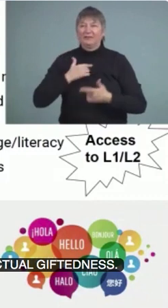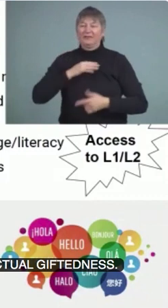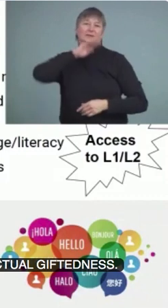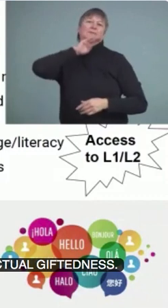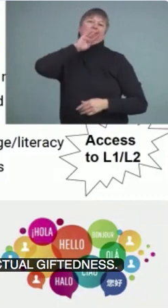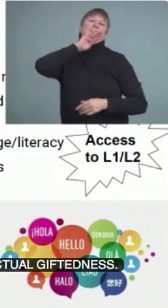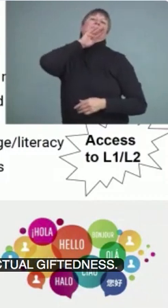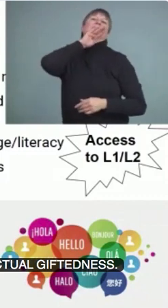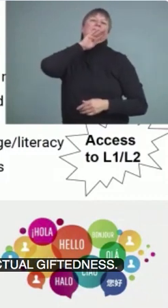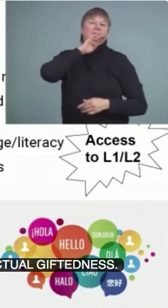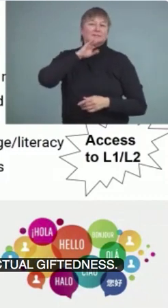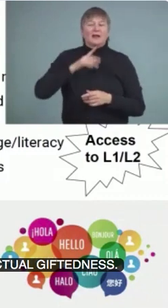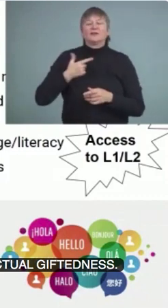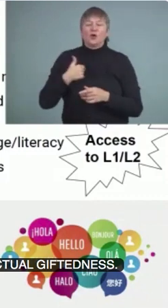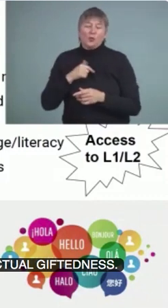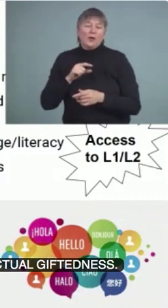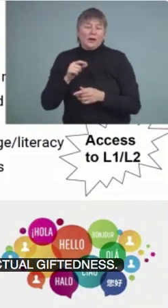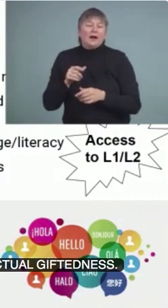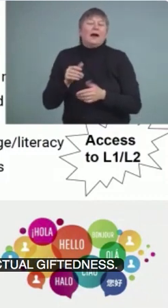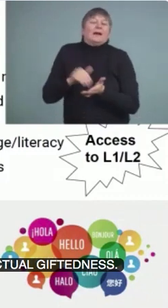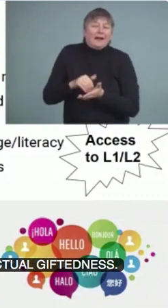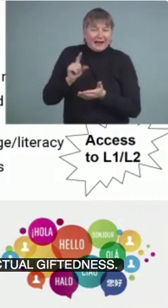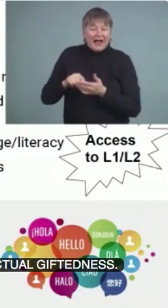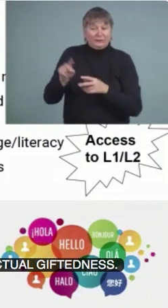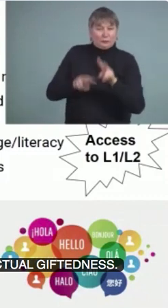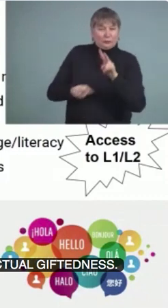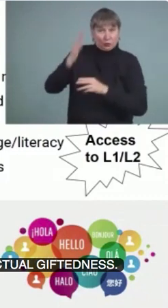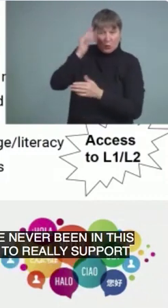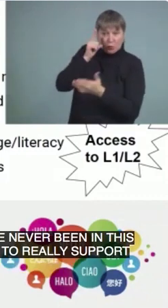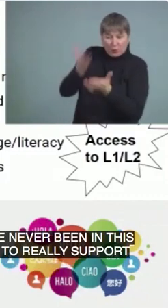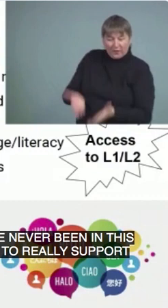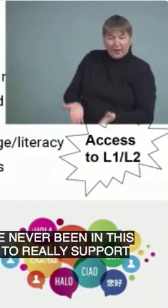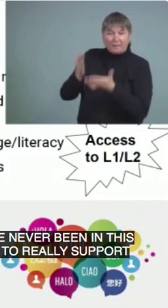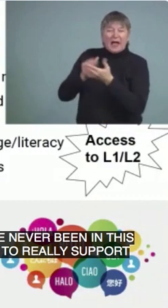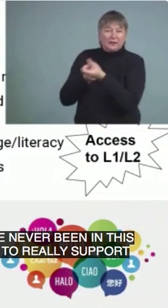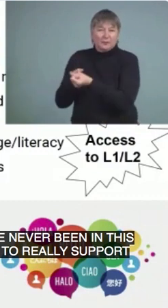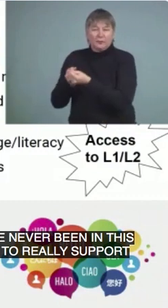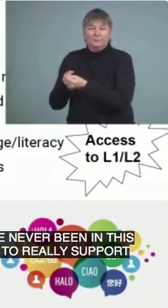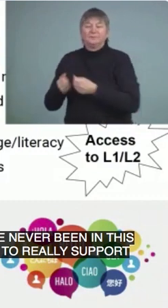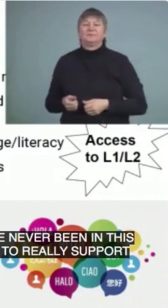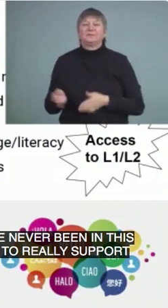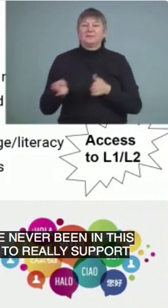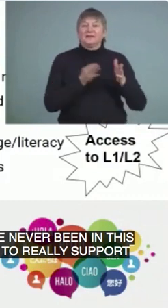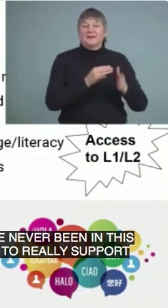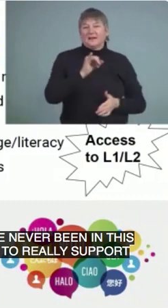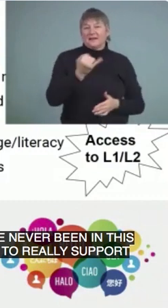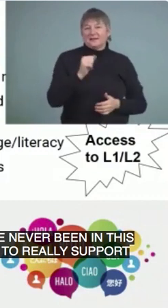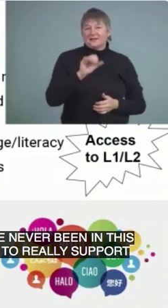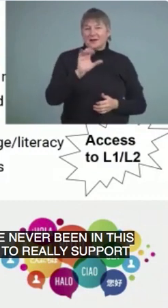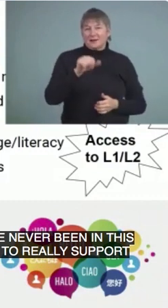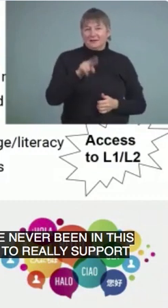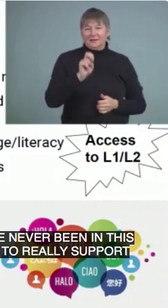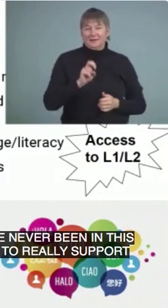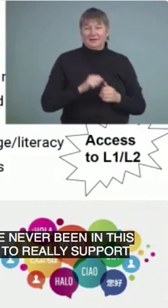where we need to really support students. Yeah. And we just want to make note that these children